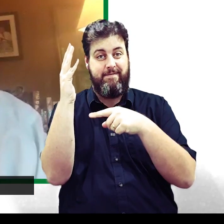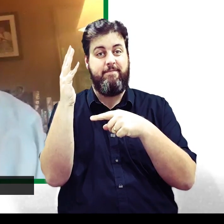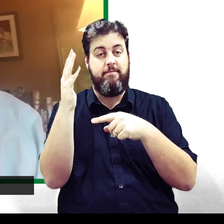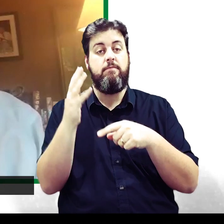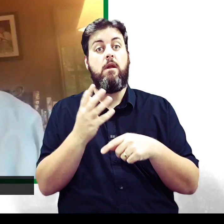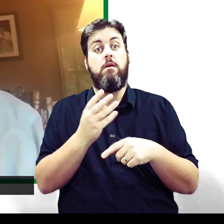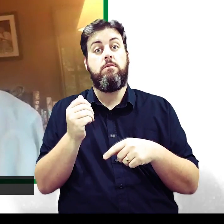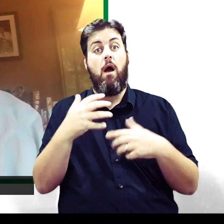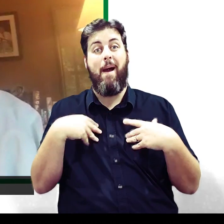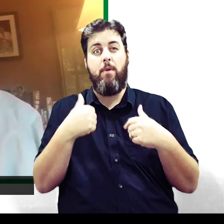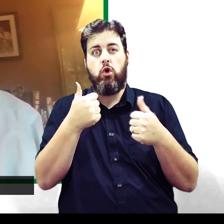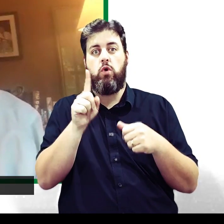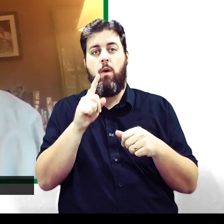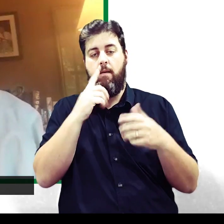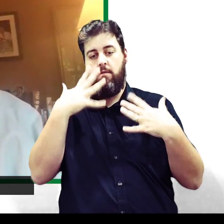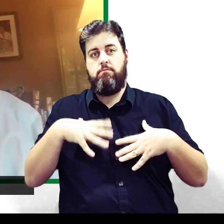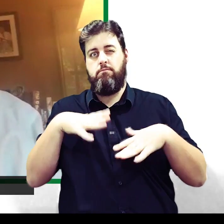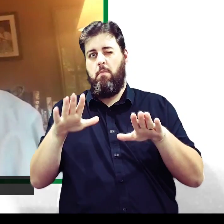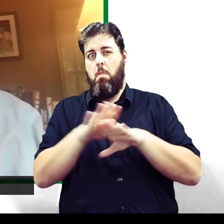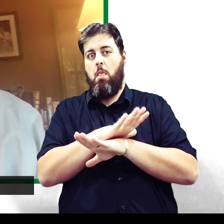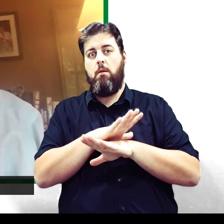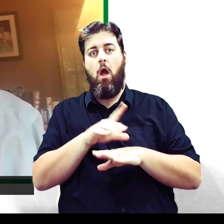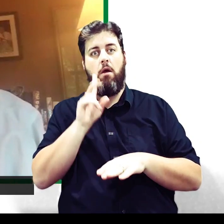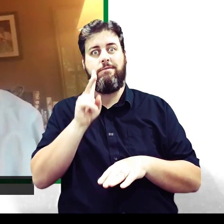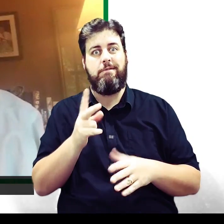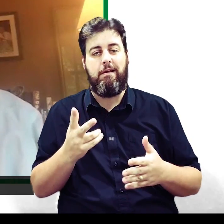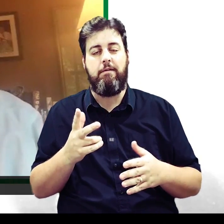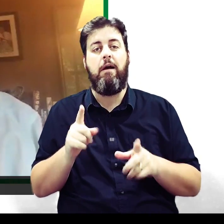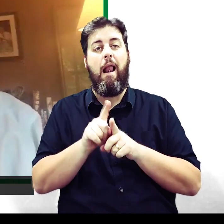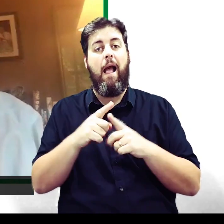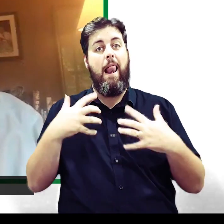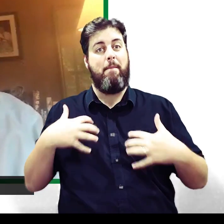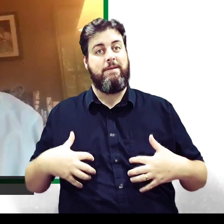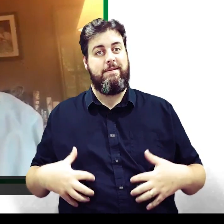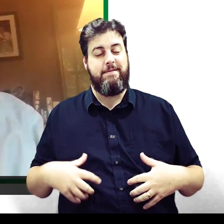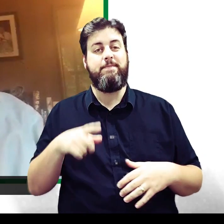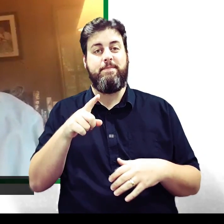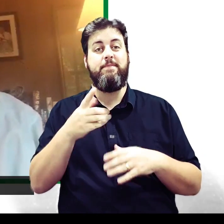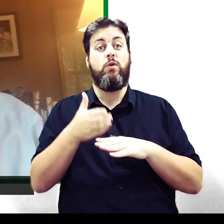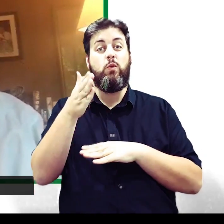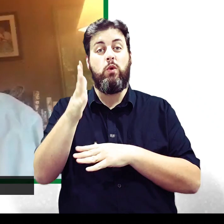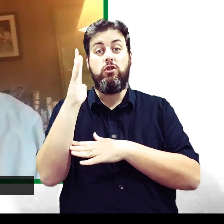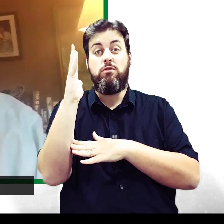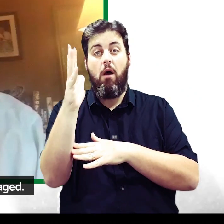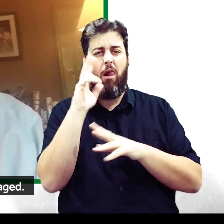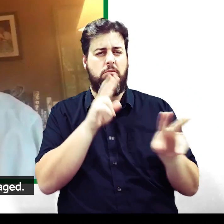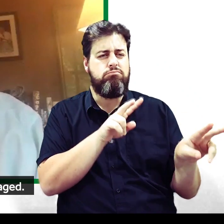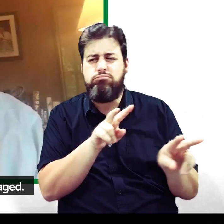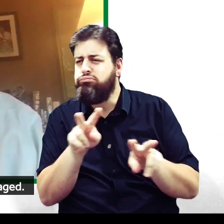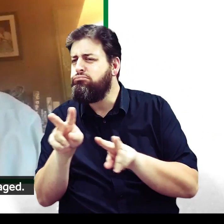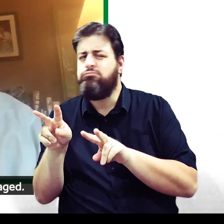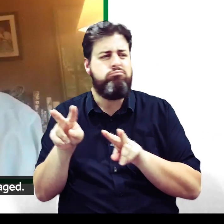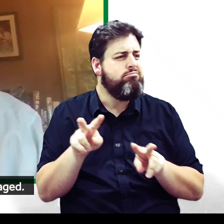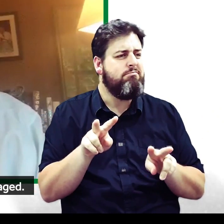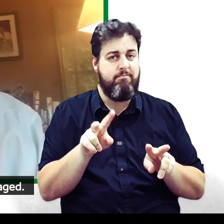animals are very good at disguising themselves. So leopards actually if you go to the jungle and you can it's very difficult to see a leopard even